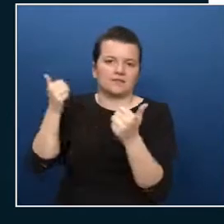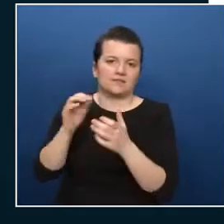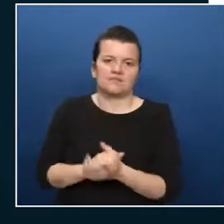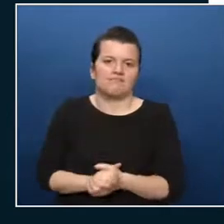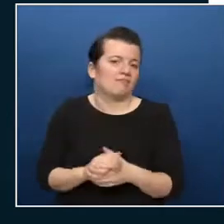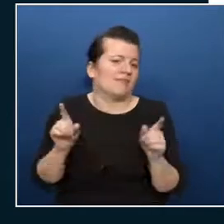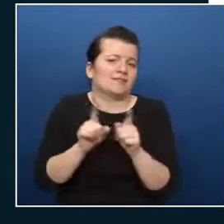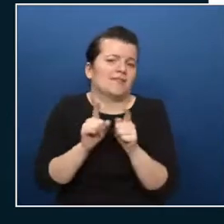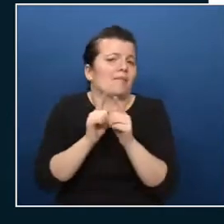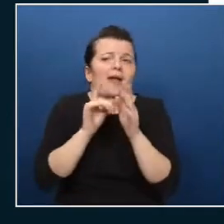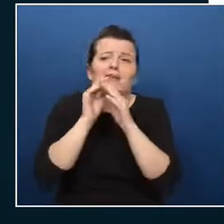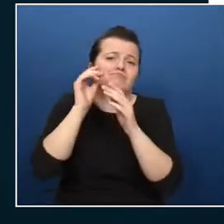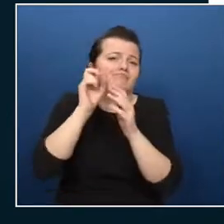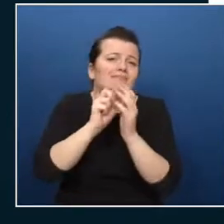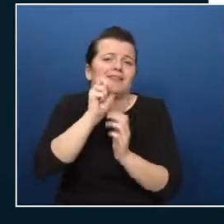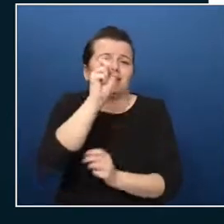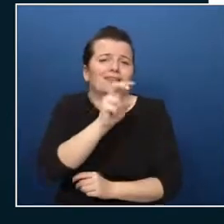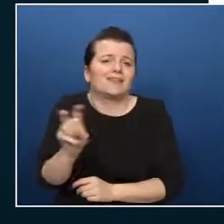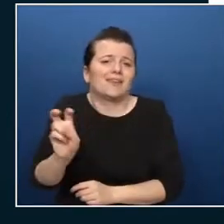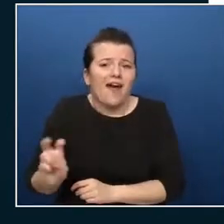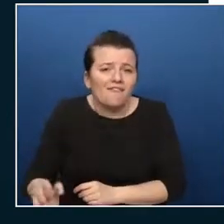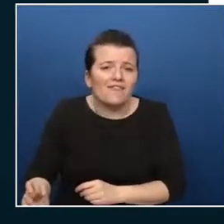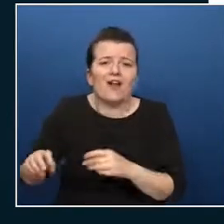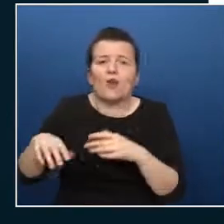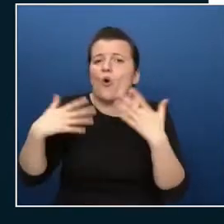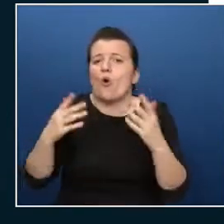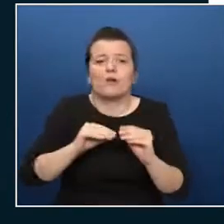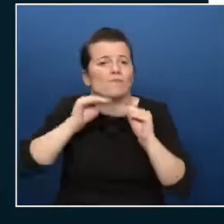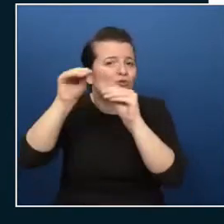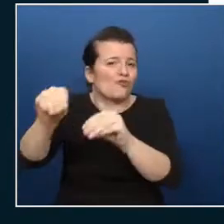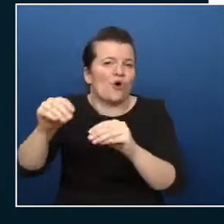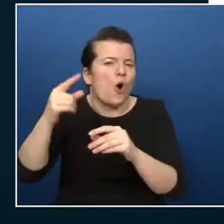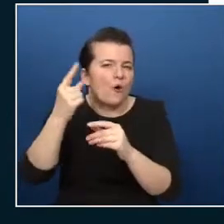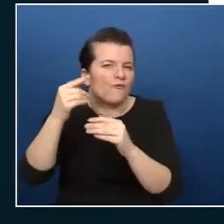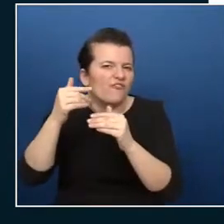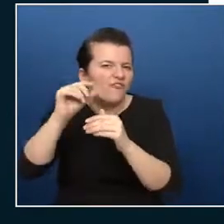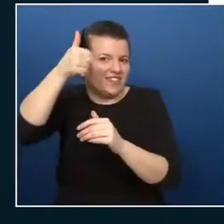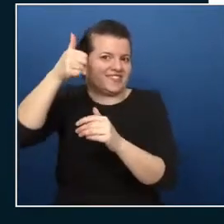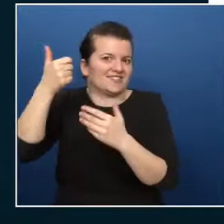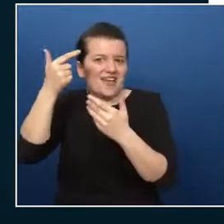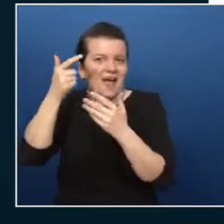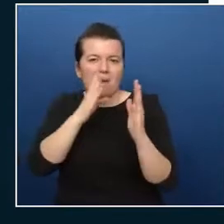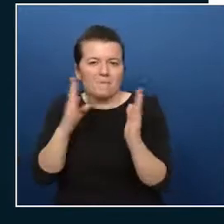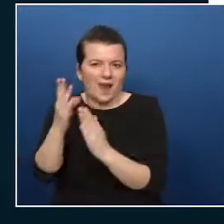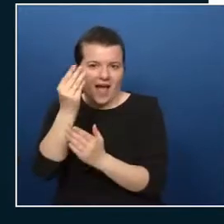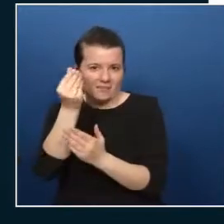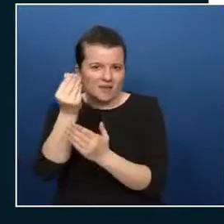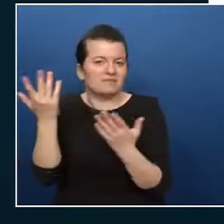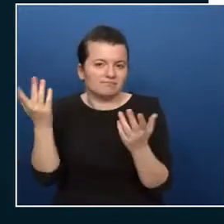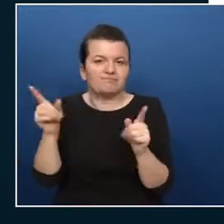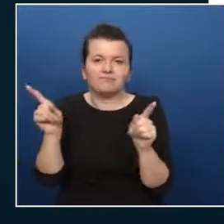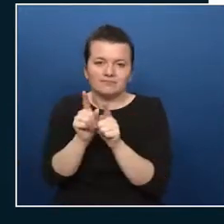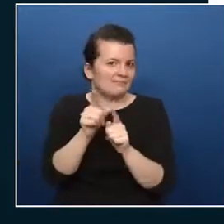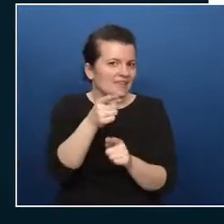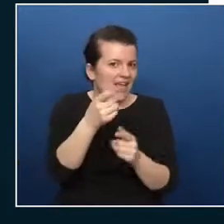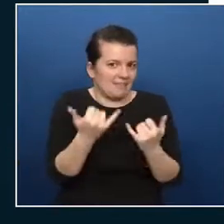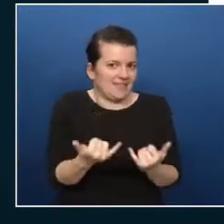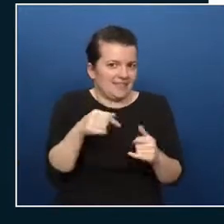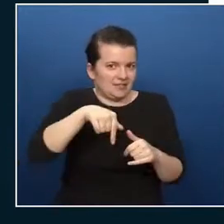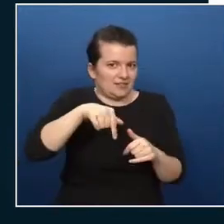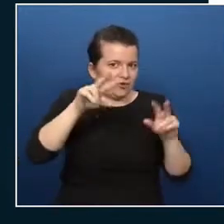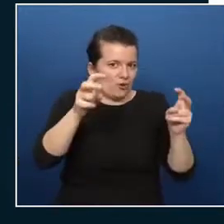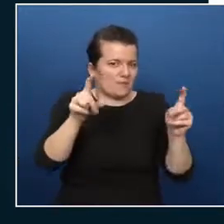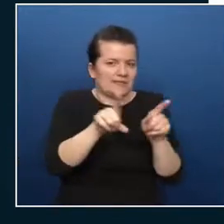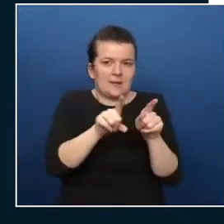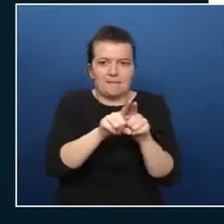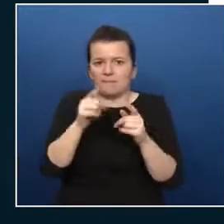or whatever and try to design your workloads as efficient as possible so focus on consumption